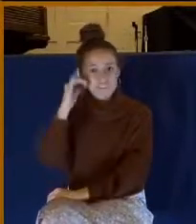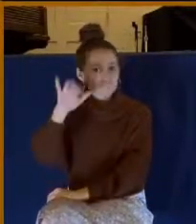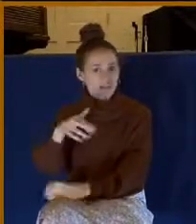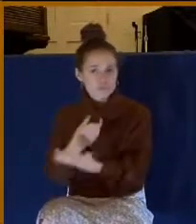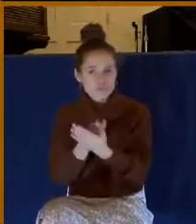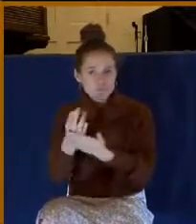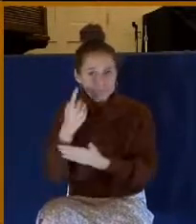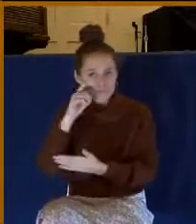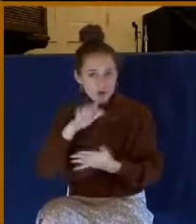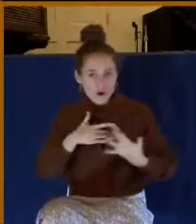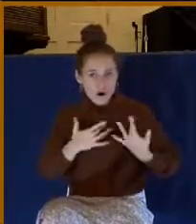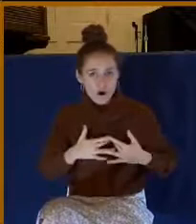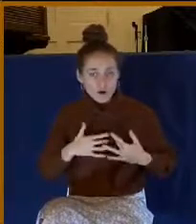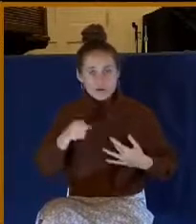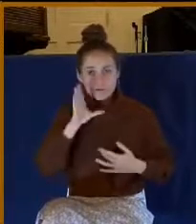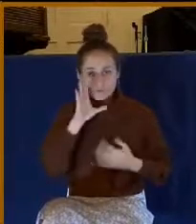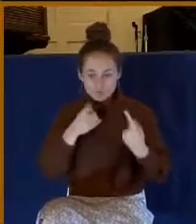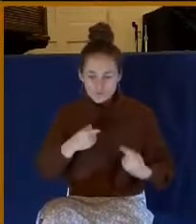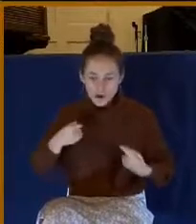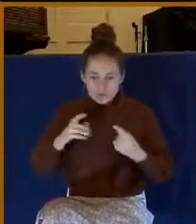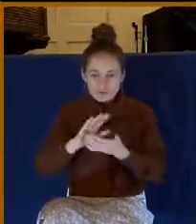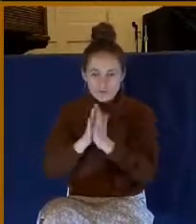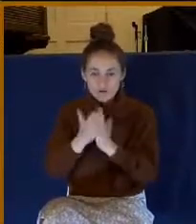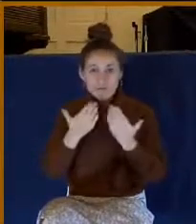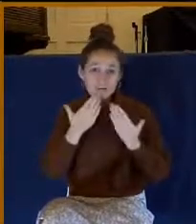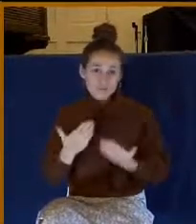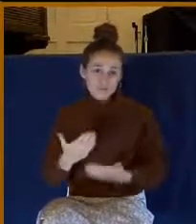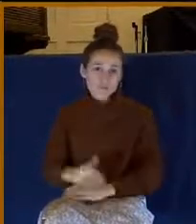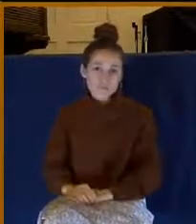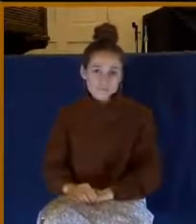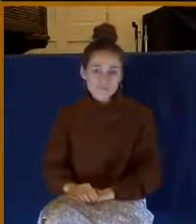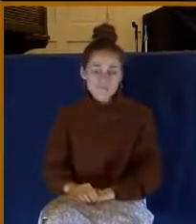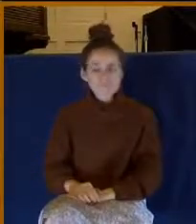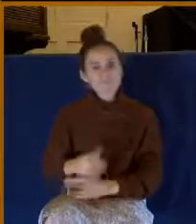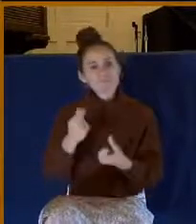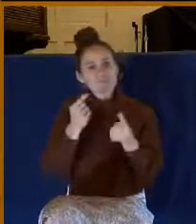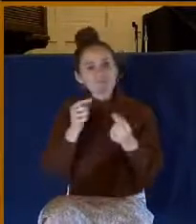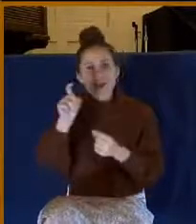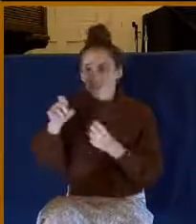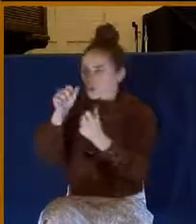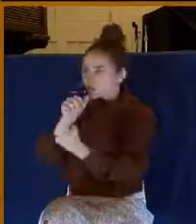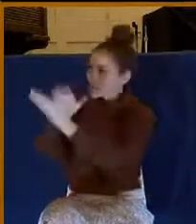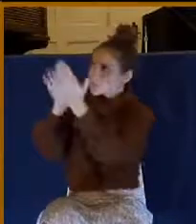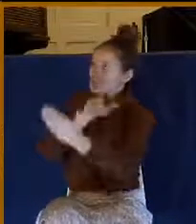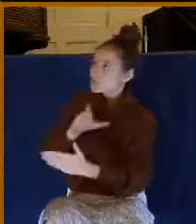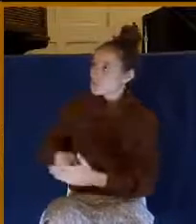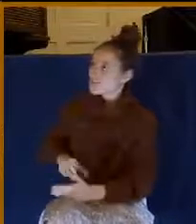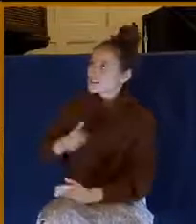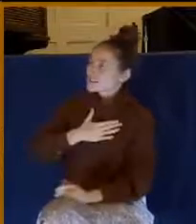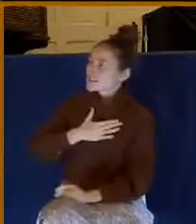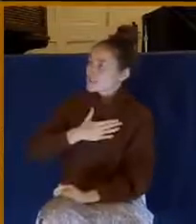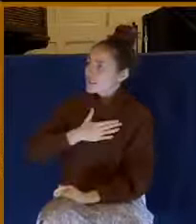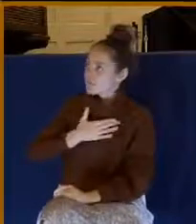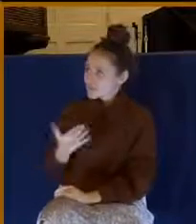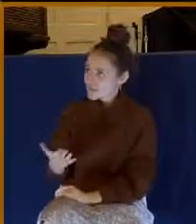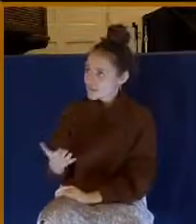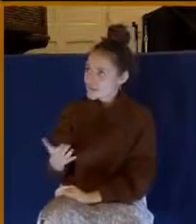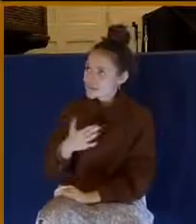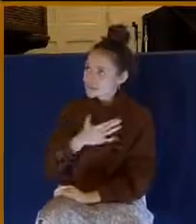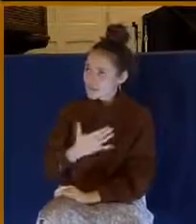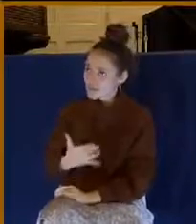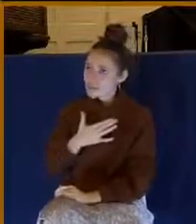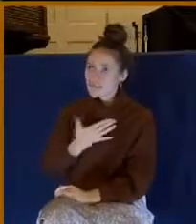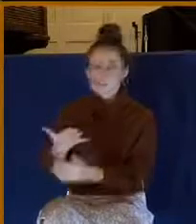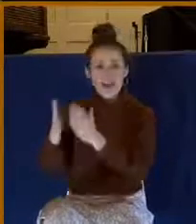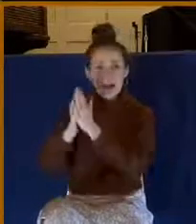have trouble being thankful. And what you need to do is you need to go to God and you need to confess this as sin. You need to